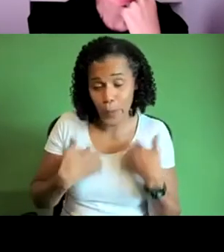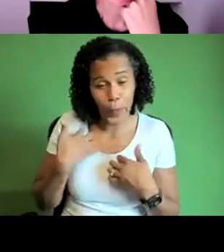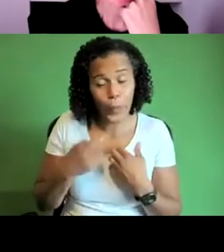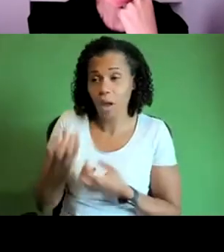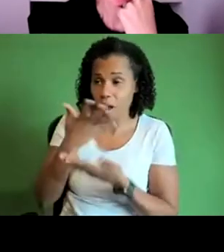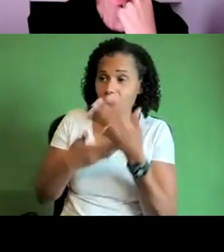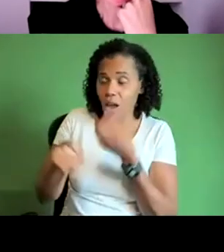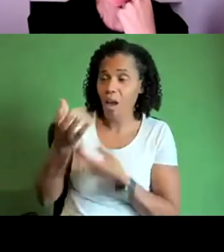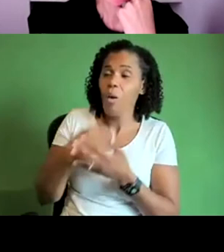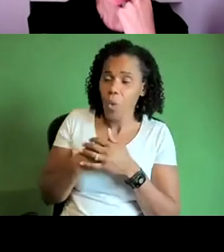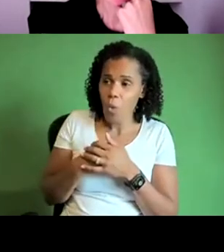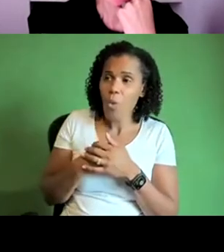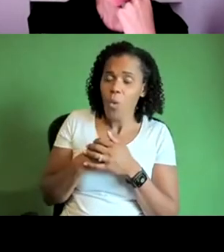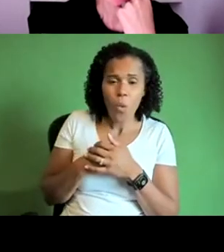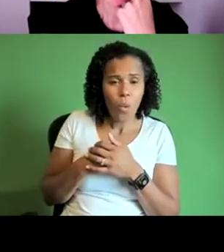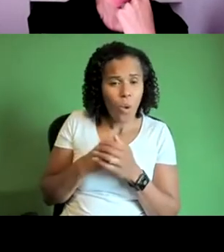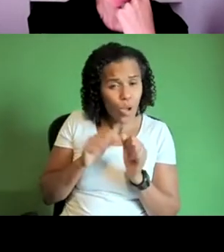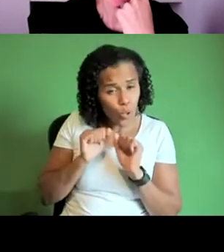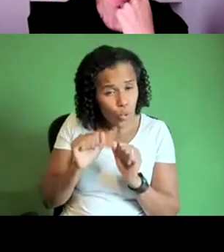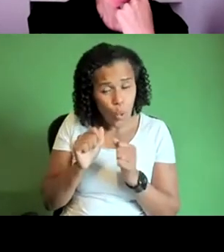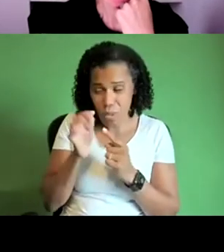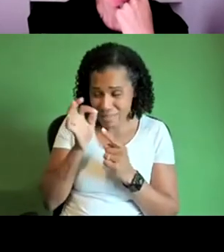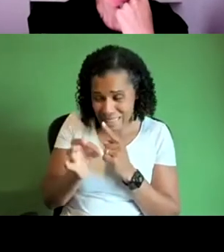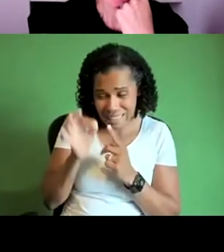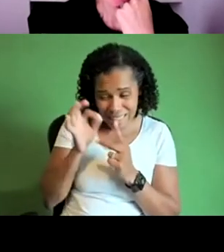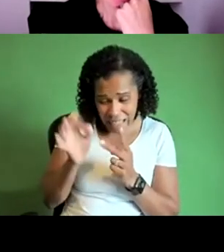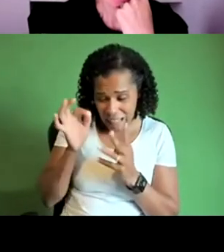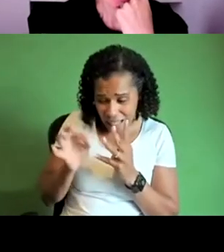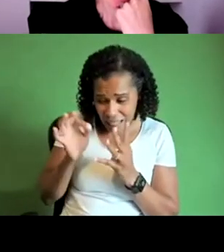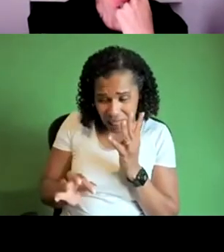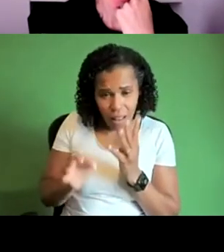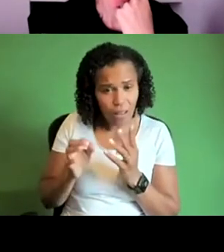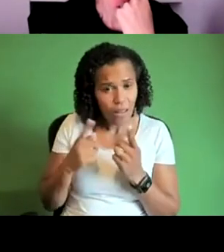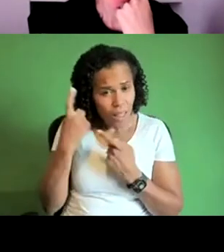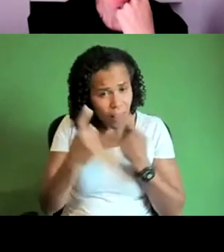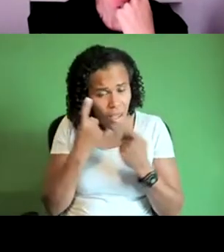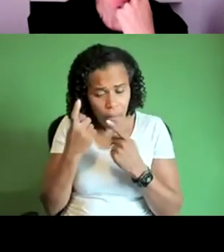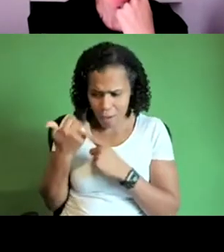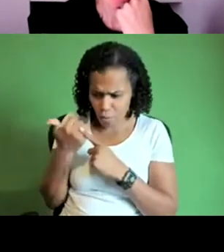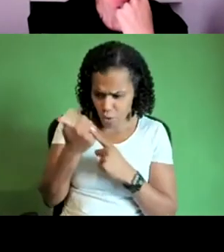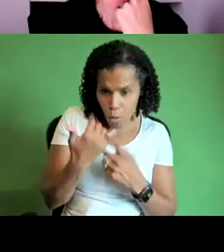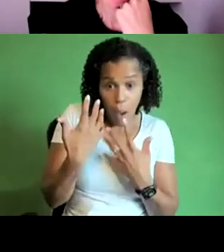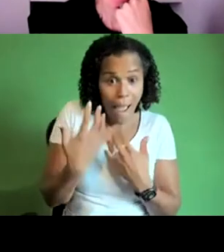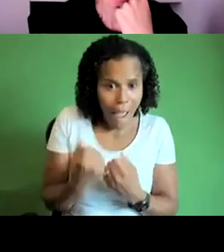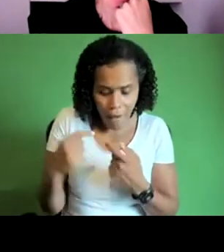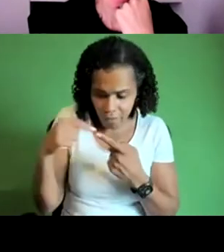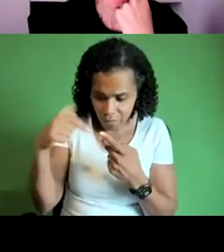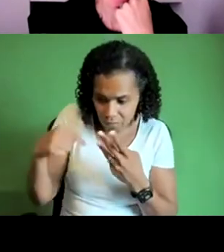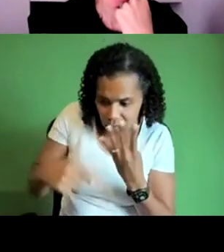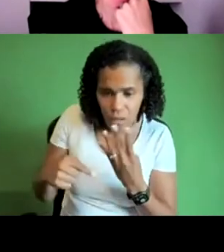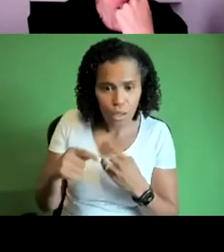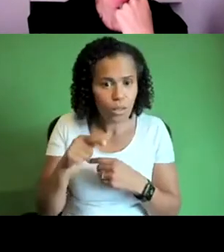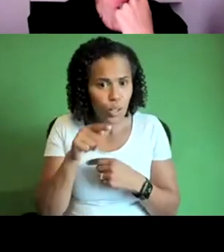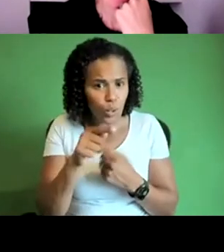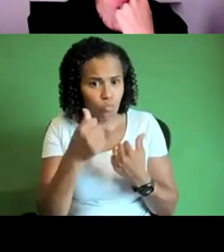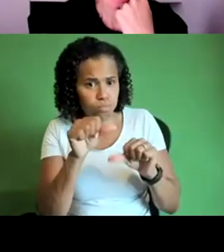actually in all of that detail um what those support structures that you've been able to build around